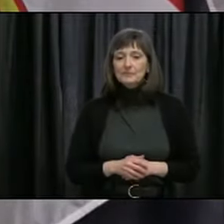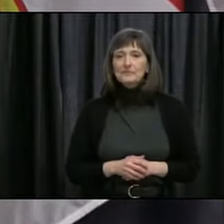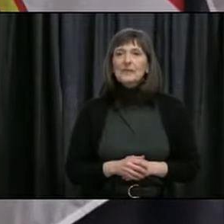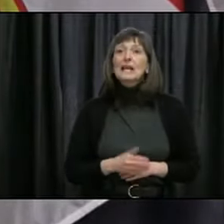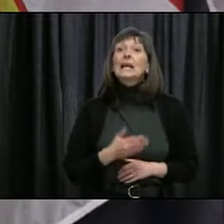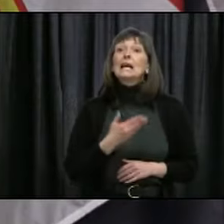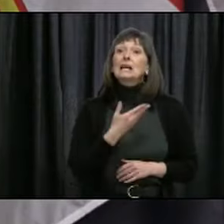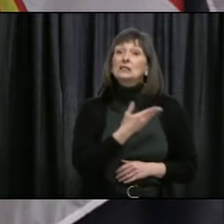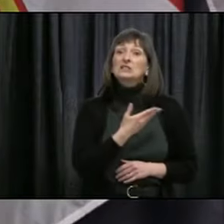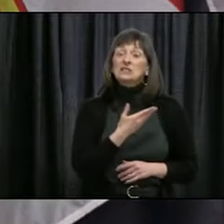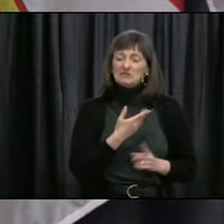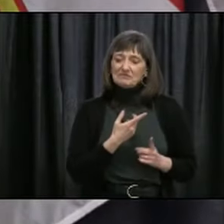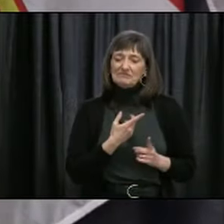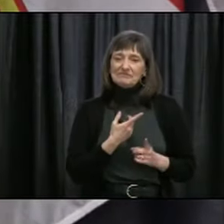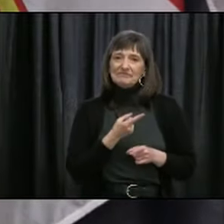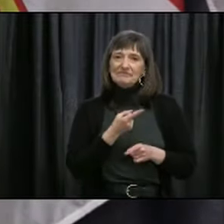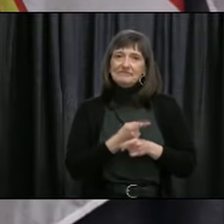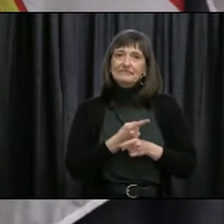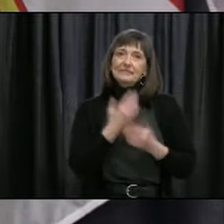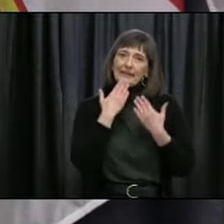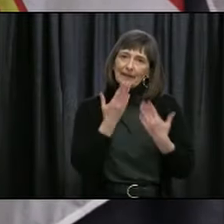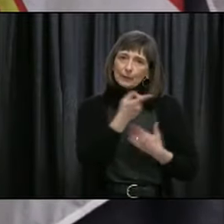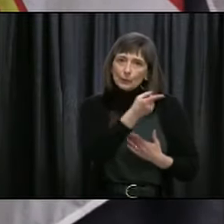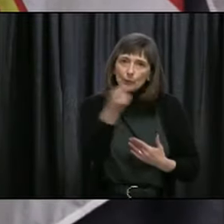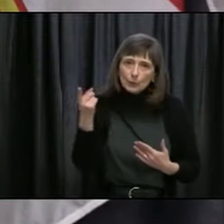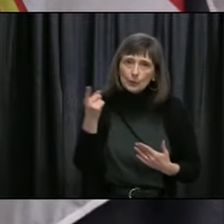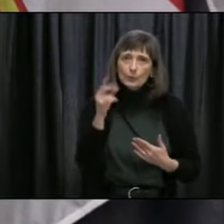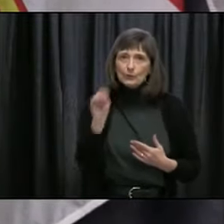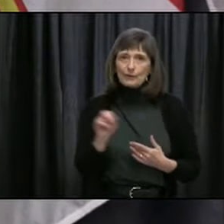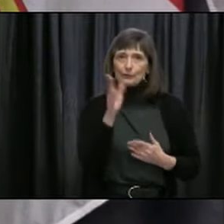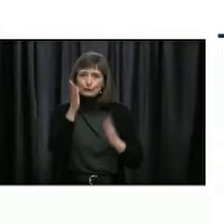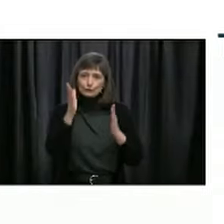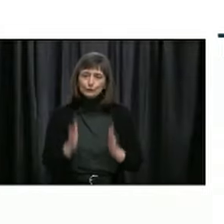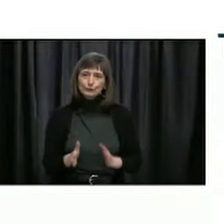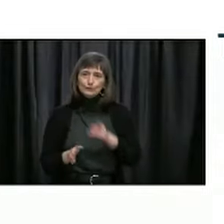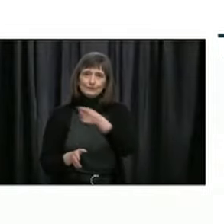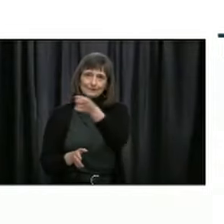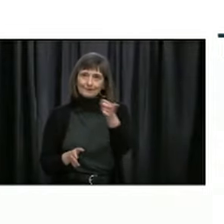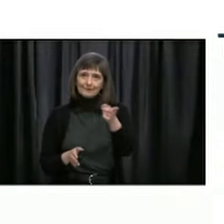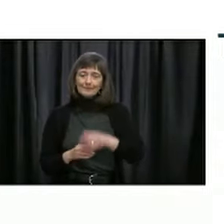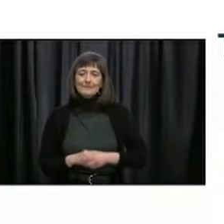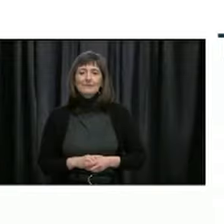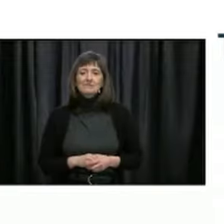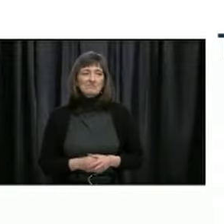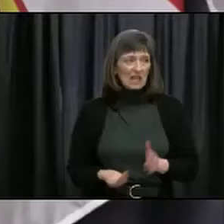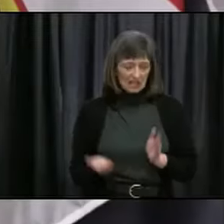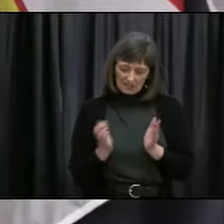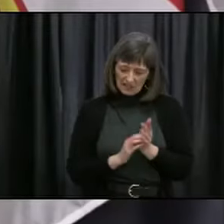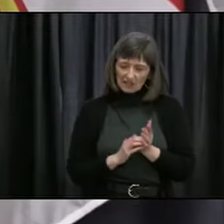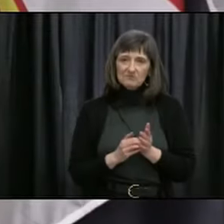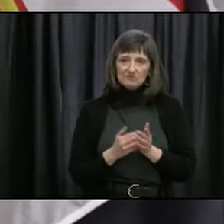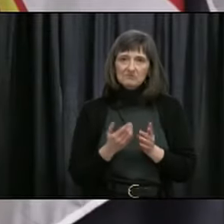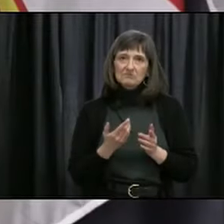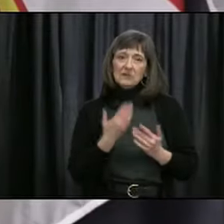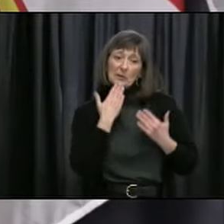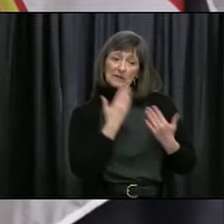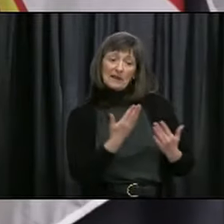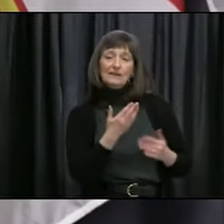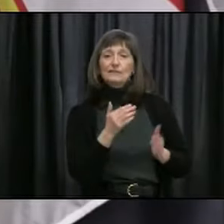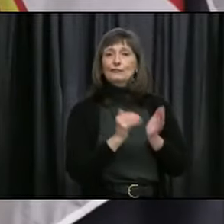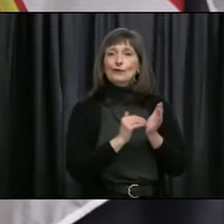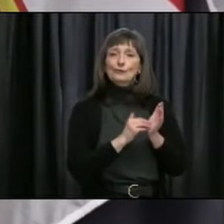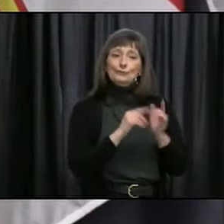Fitzgerald in closing comments said that she would like to thank you, Newfoundlanders and Labradorians, well, once again, I would like to thank Dr. Fitzgerald